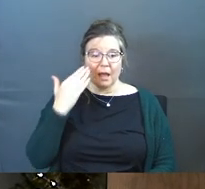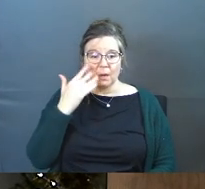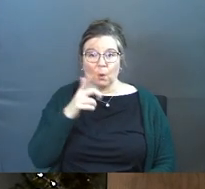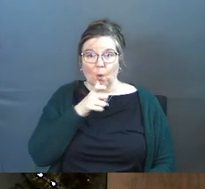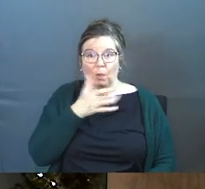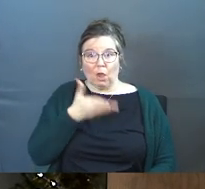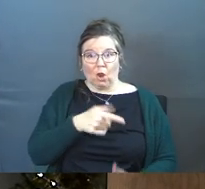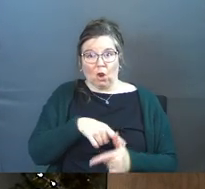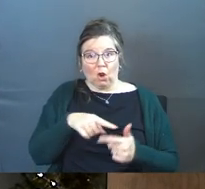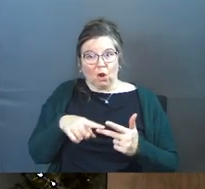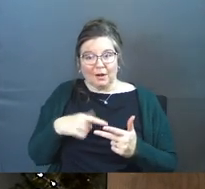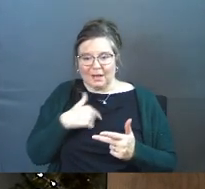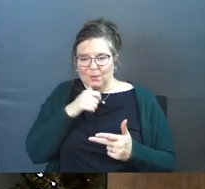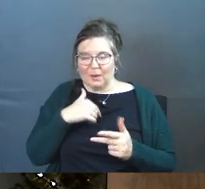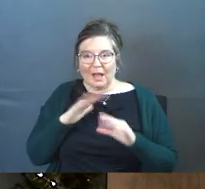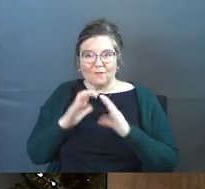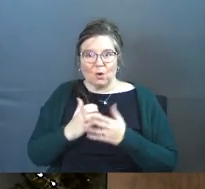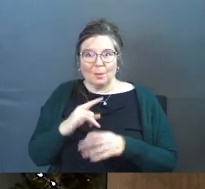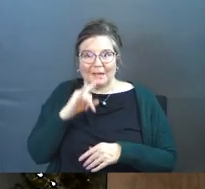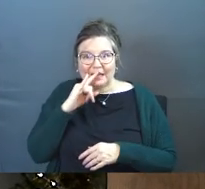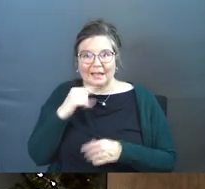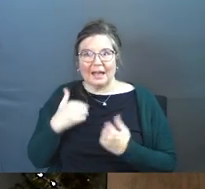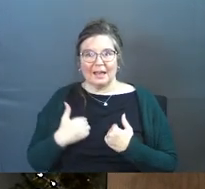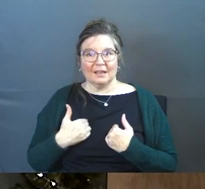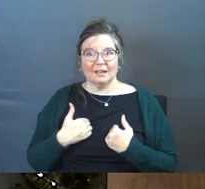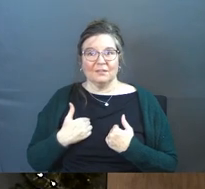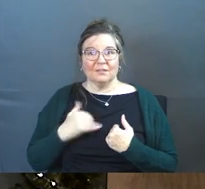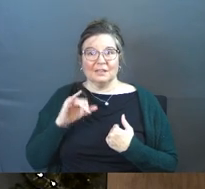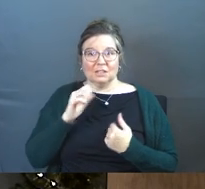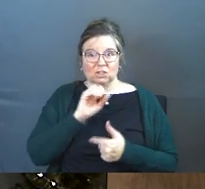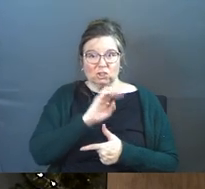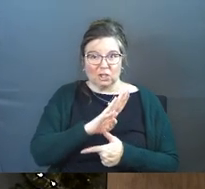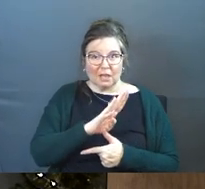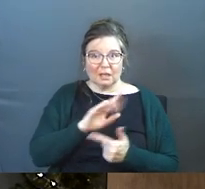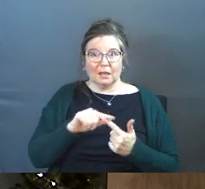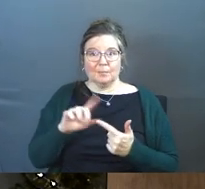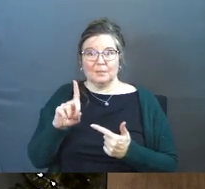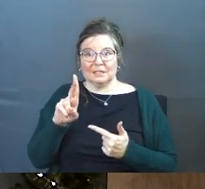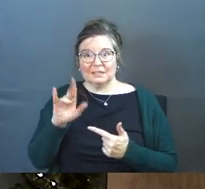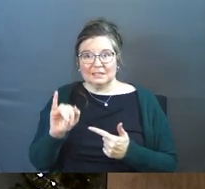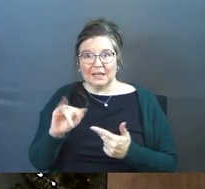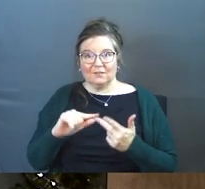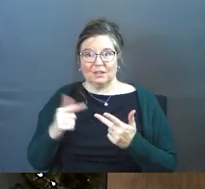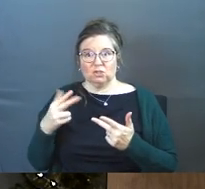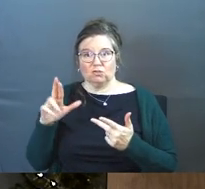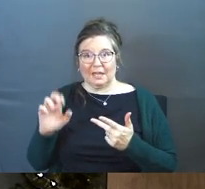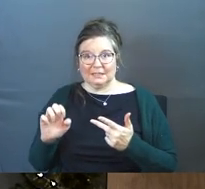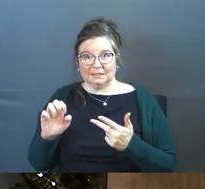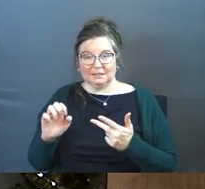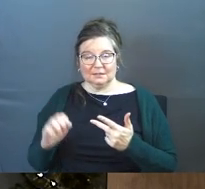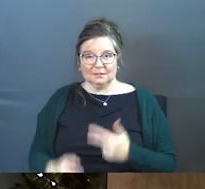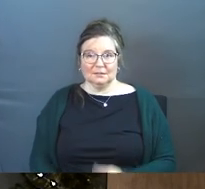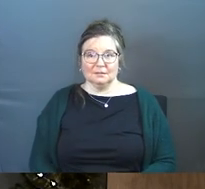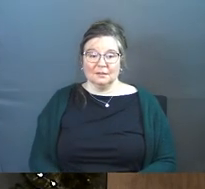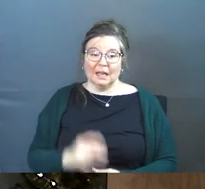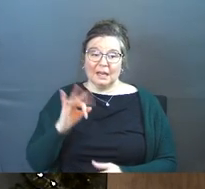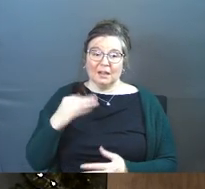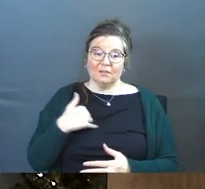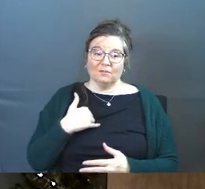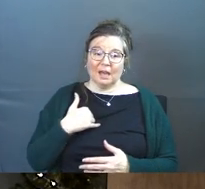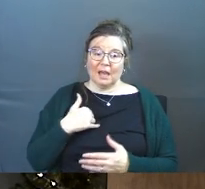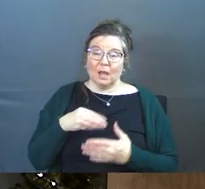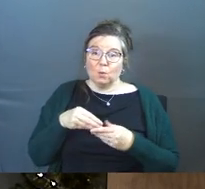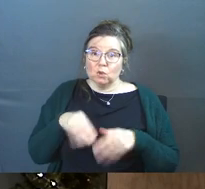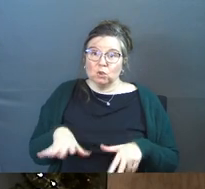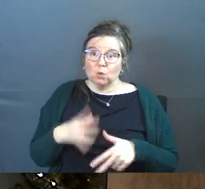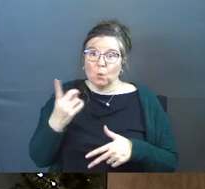know who they are I don't have a group of kids I have Jacob and Davy and Grace and if I were